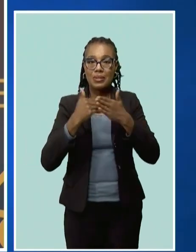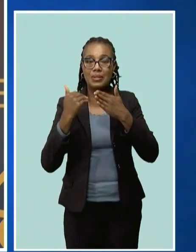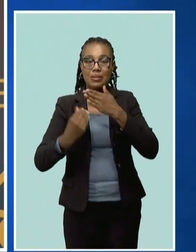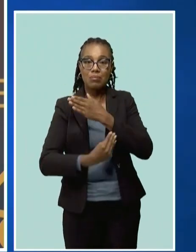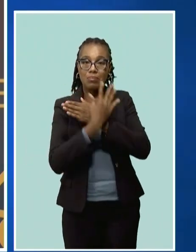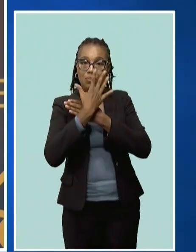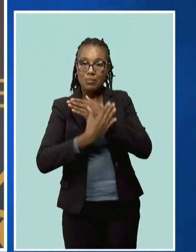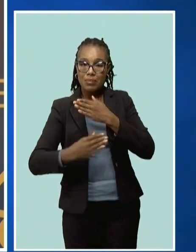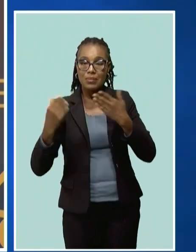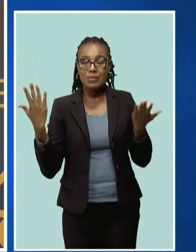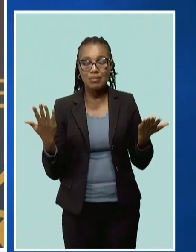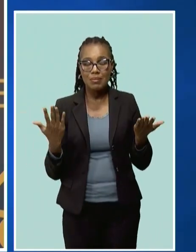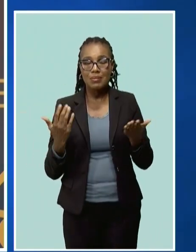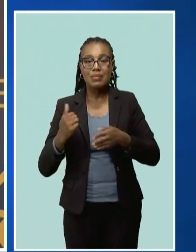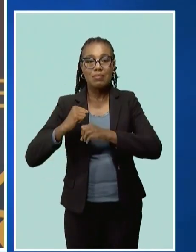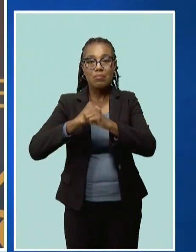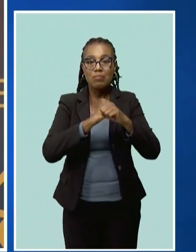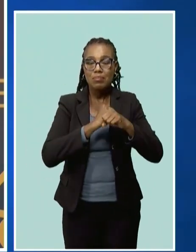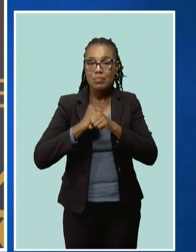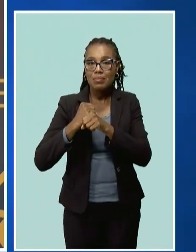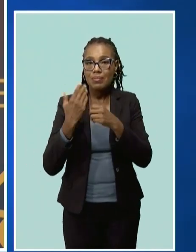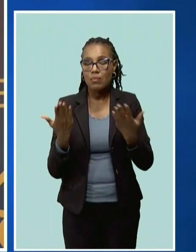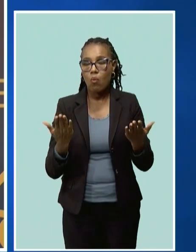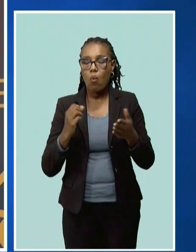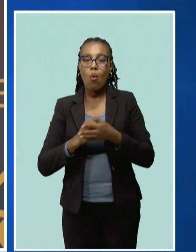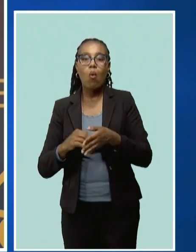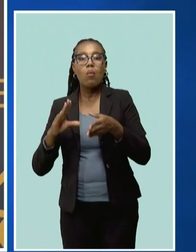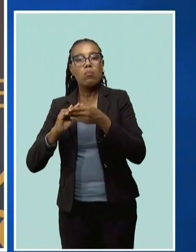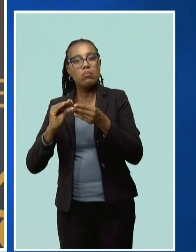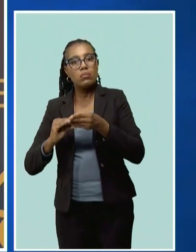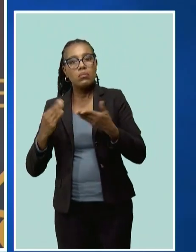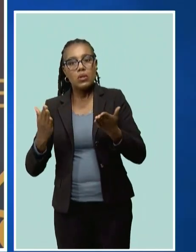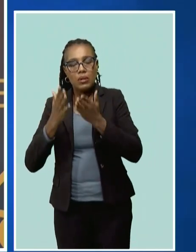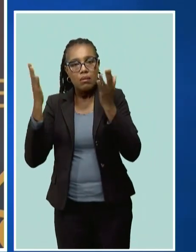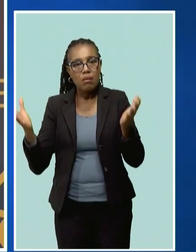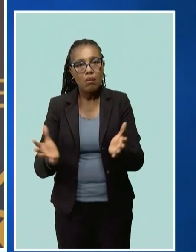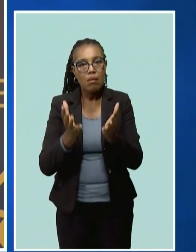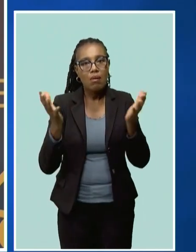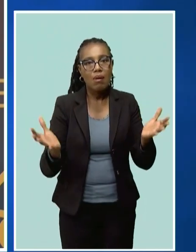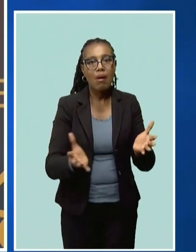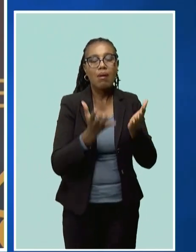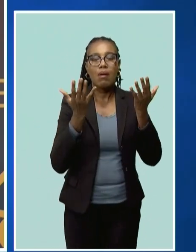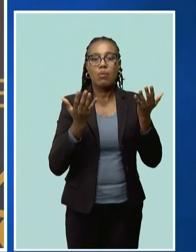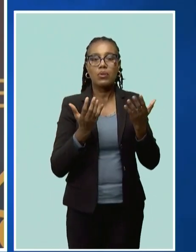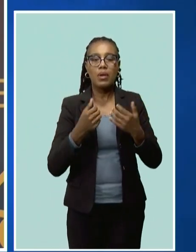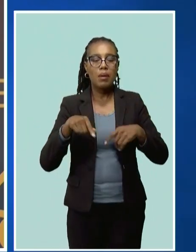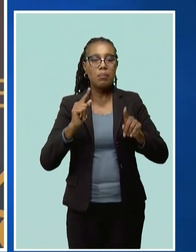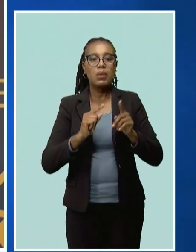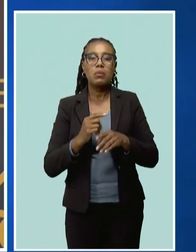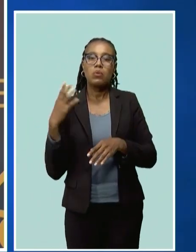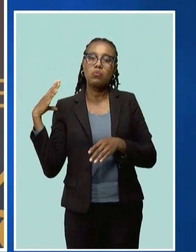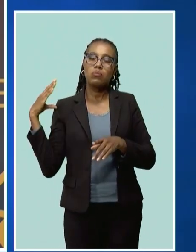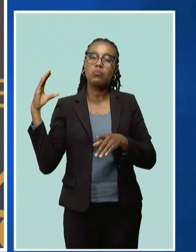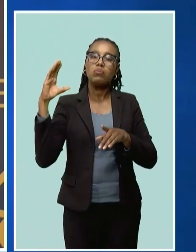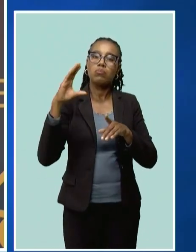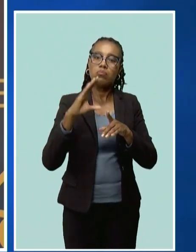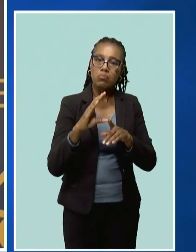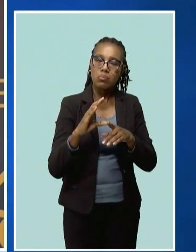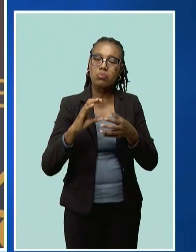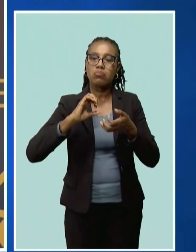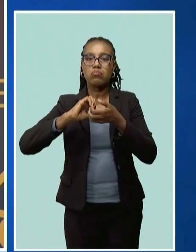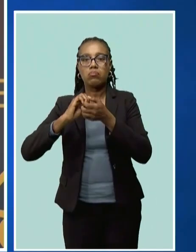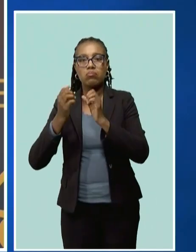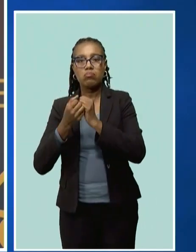disaster risk advocacy, well as engendering partnerships and collaboration